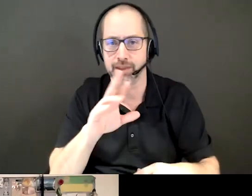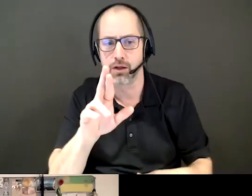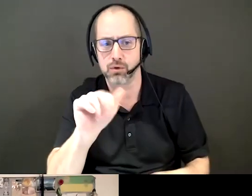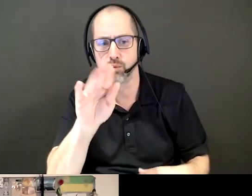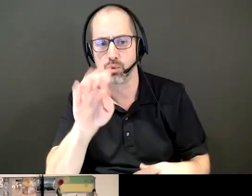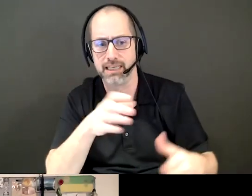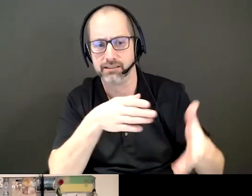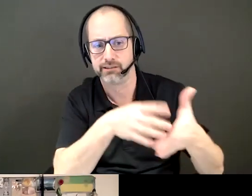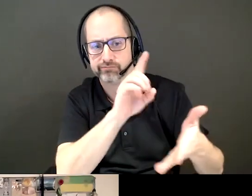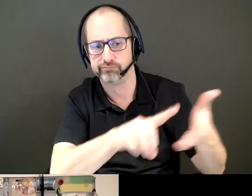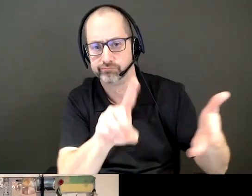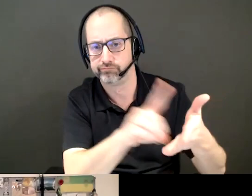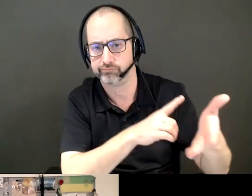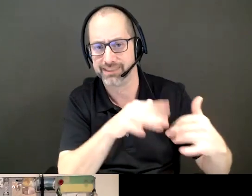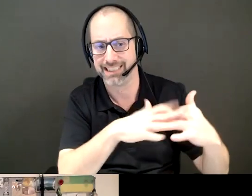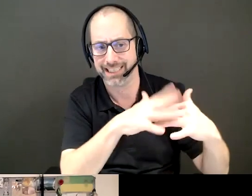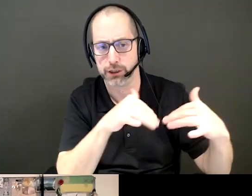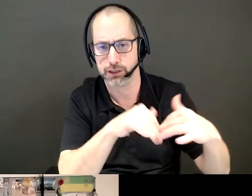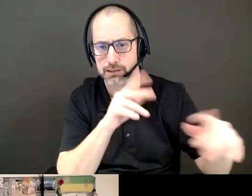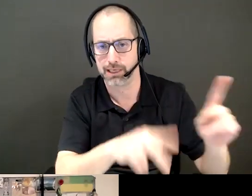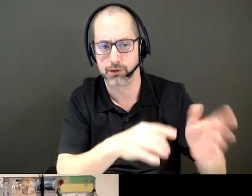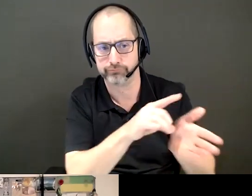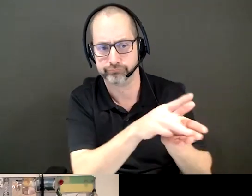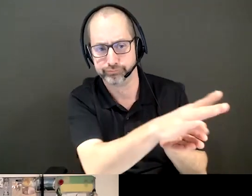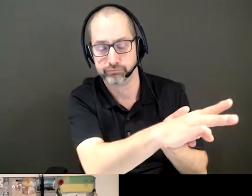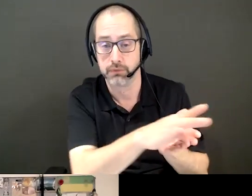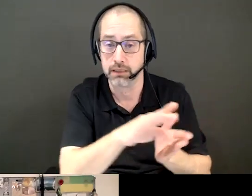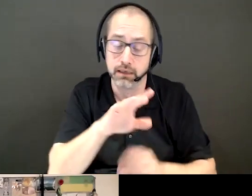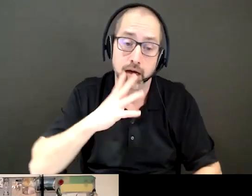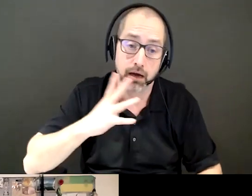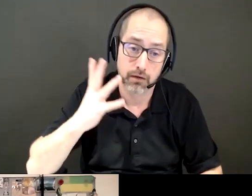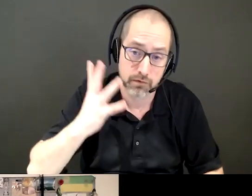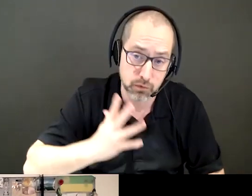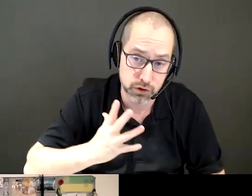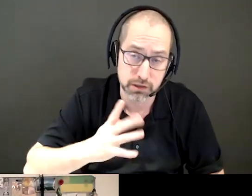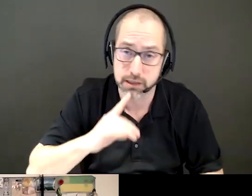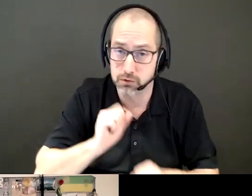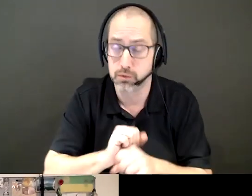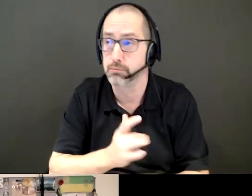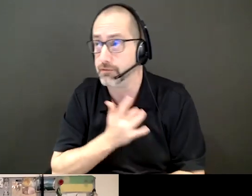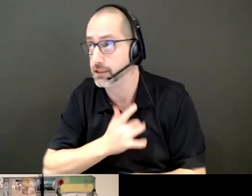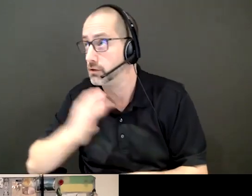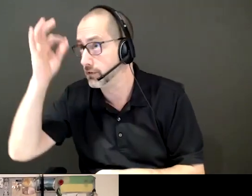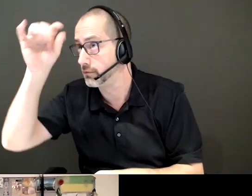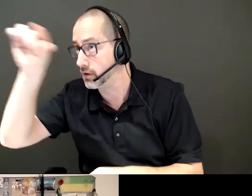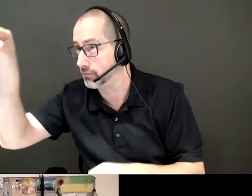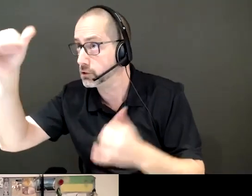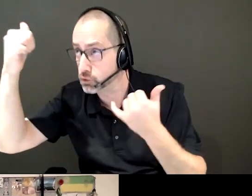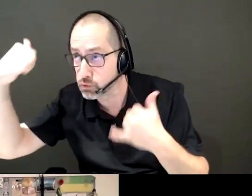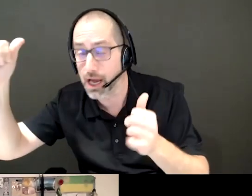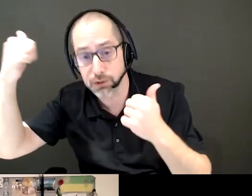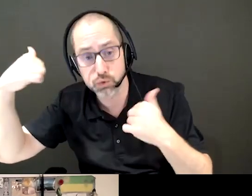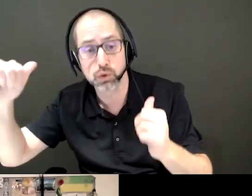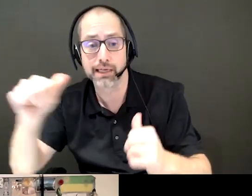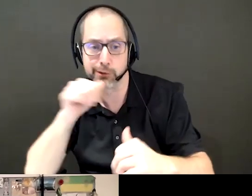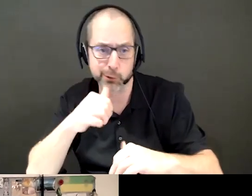and discrimination. And unfortunately, although provincial and federal governments have tried to implement measures to